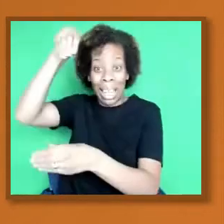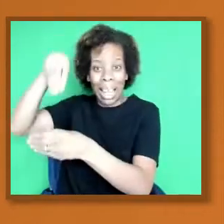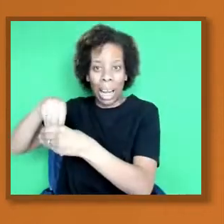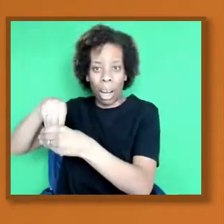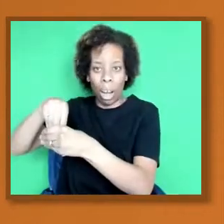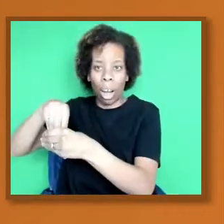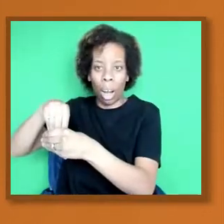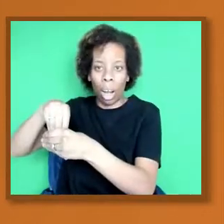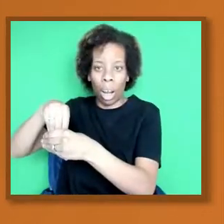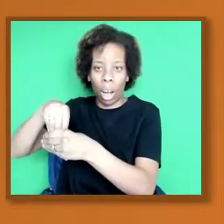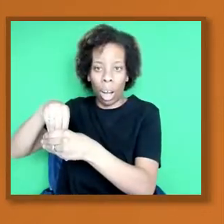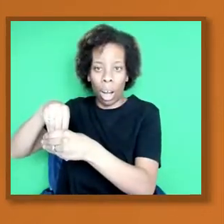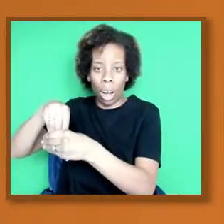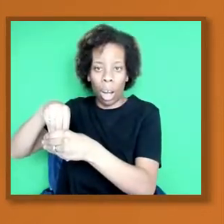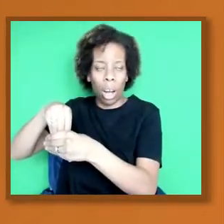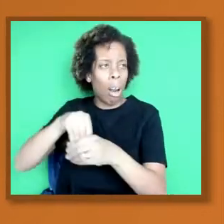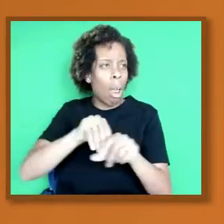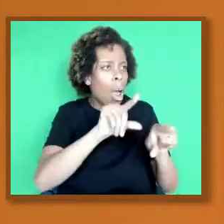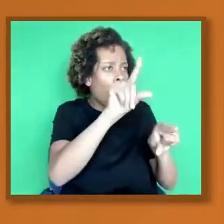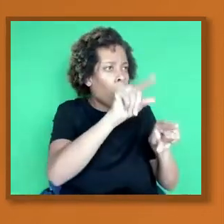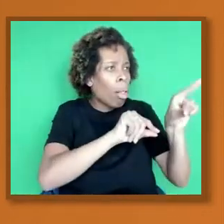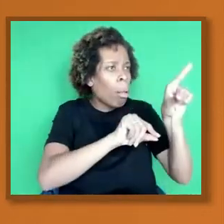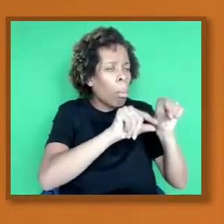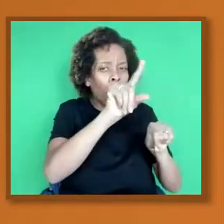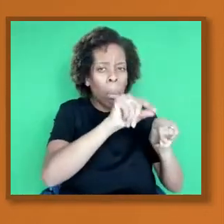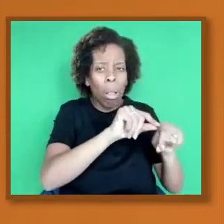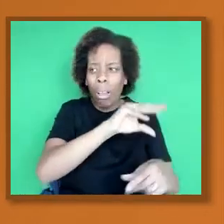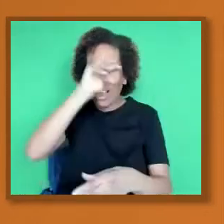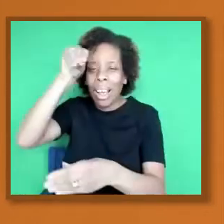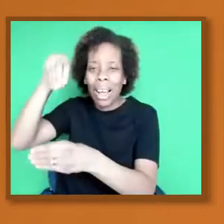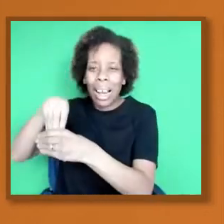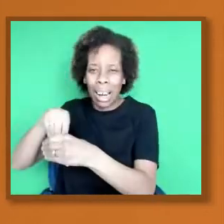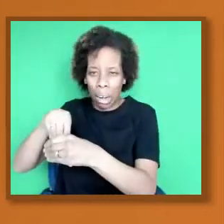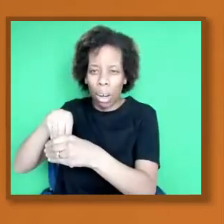that contains a part of the viral